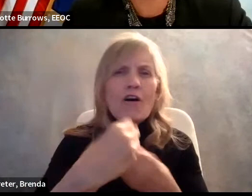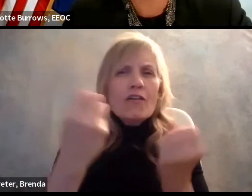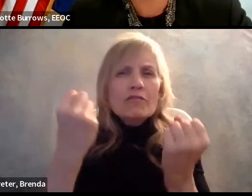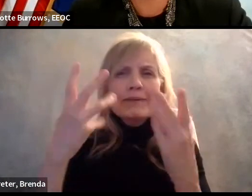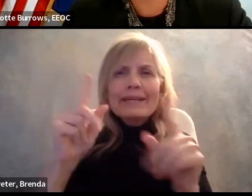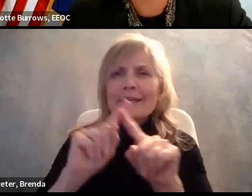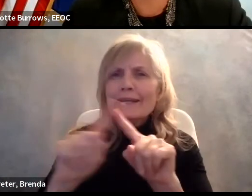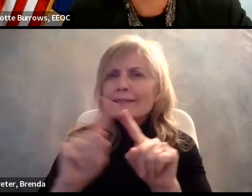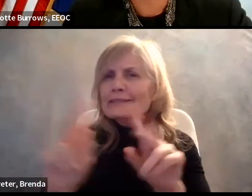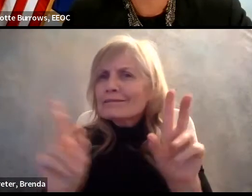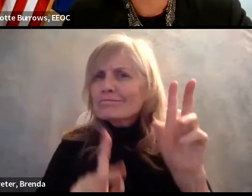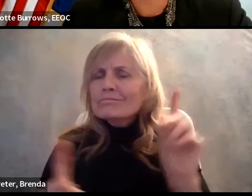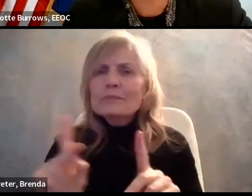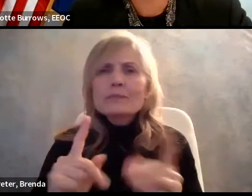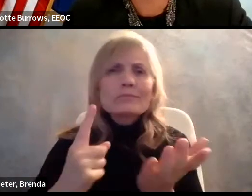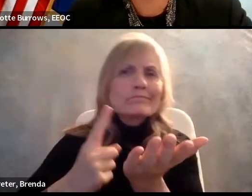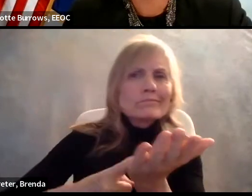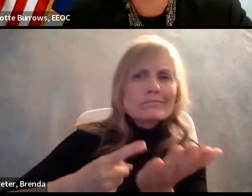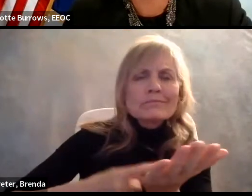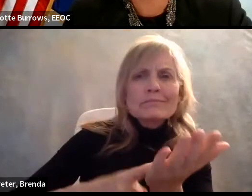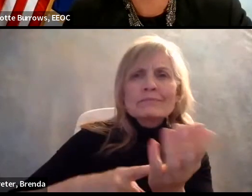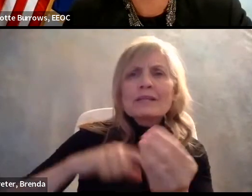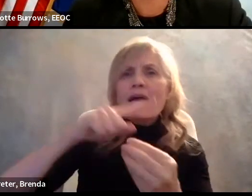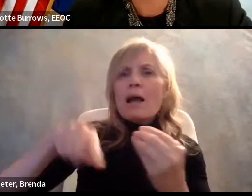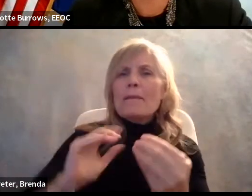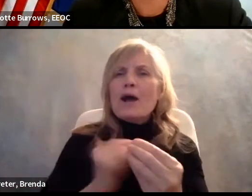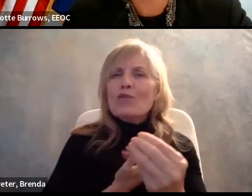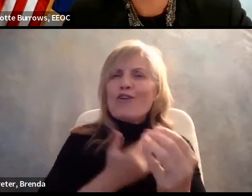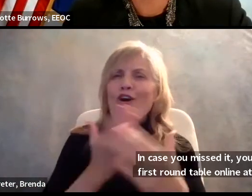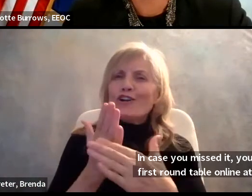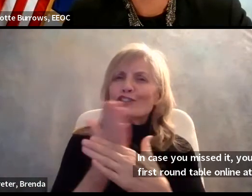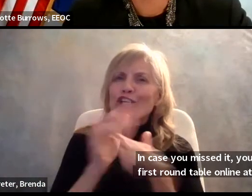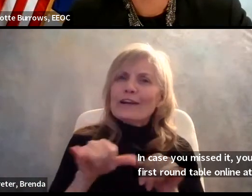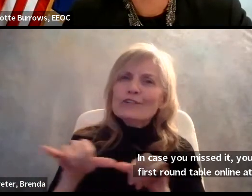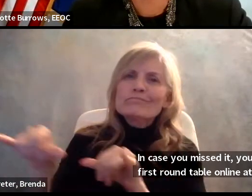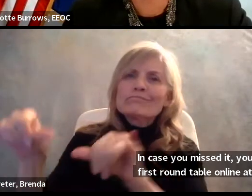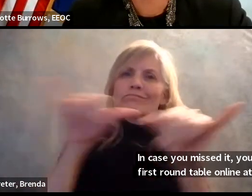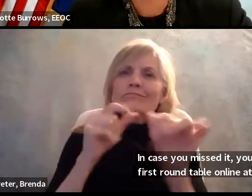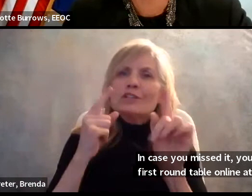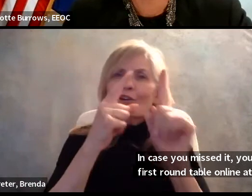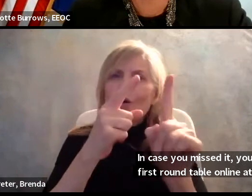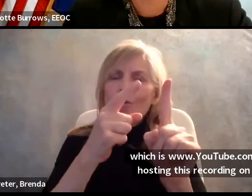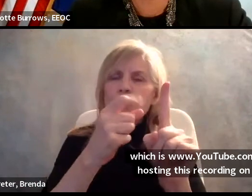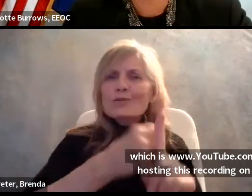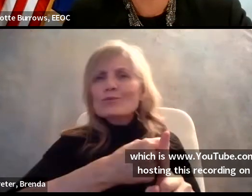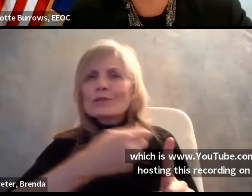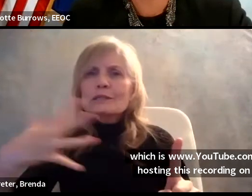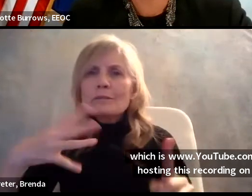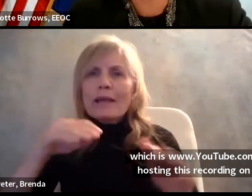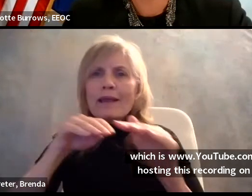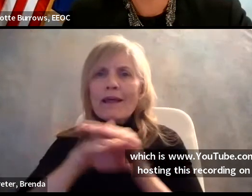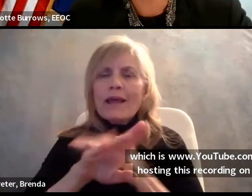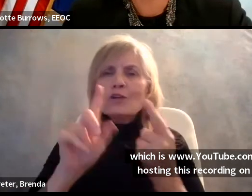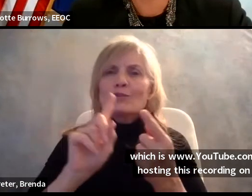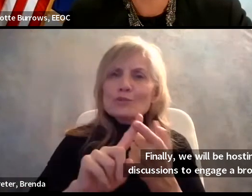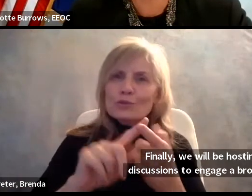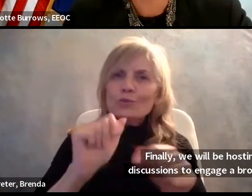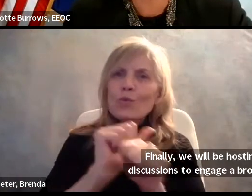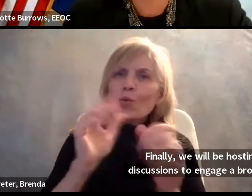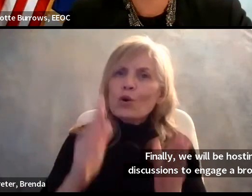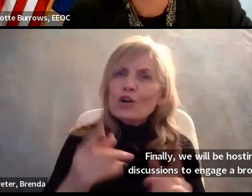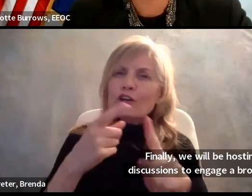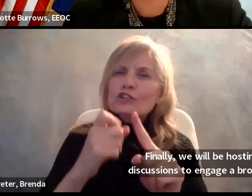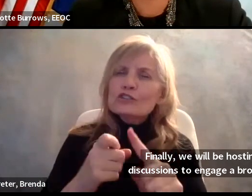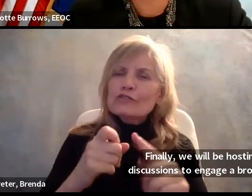pursuit of our common goal to expand access to good jobs for workers from underrepresented